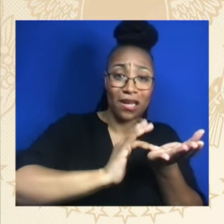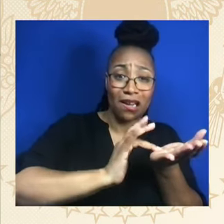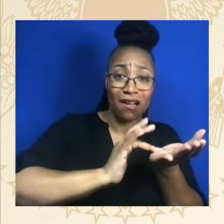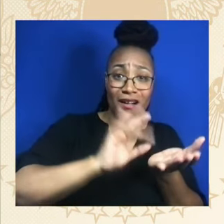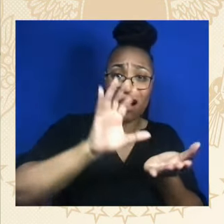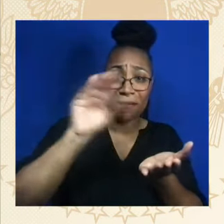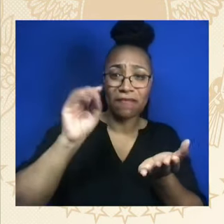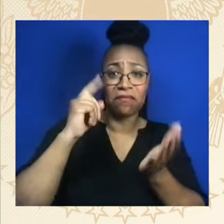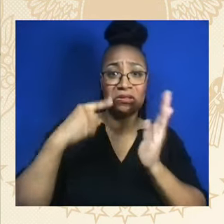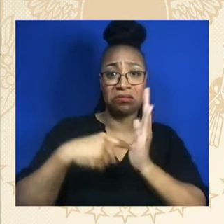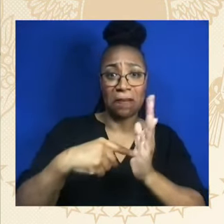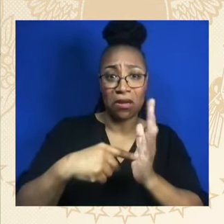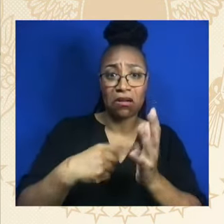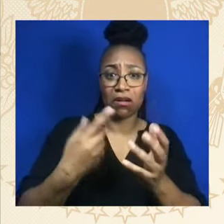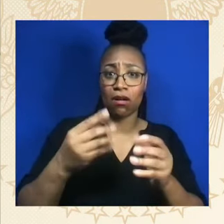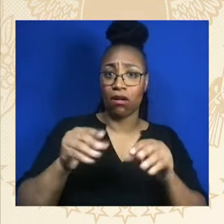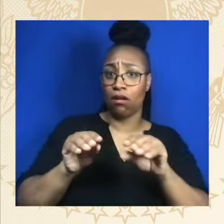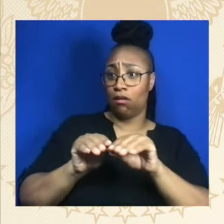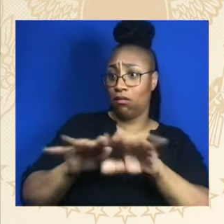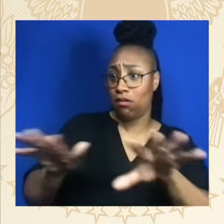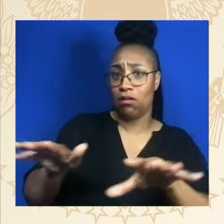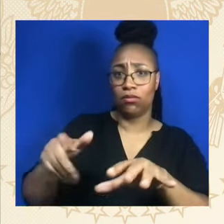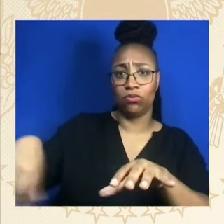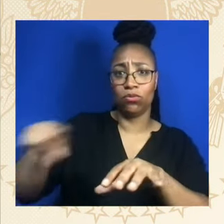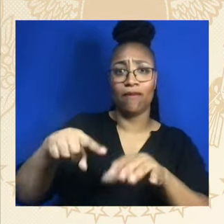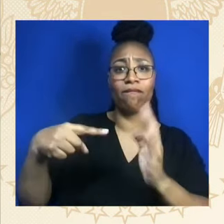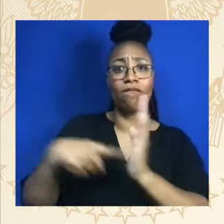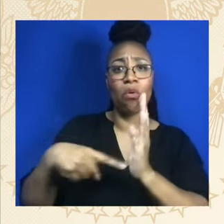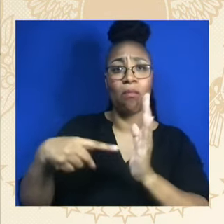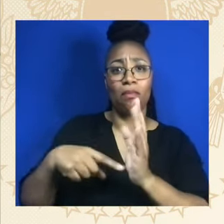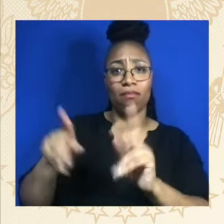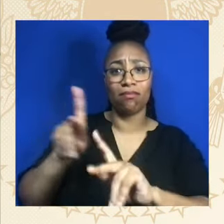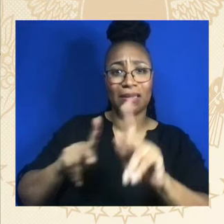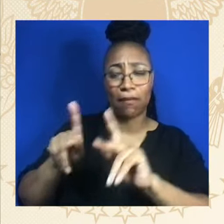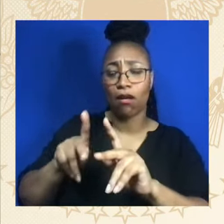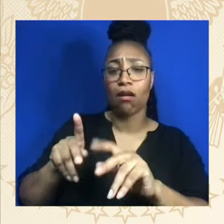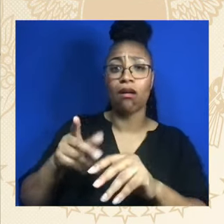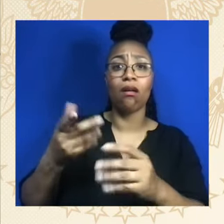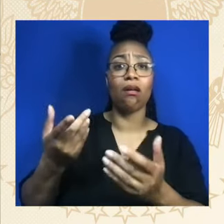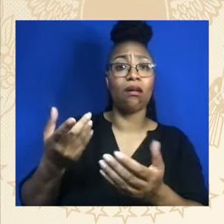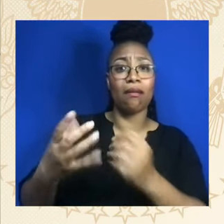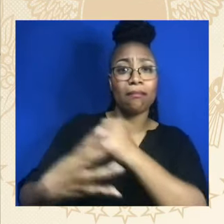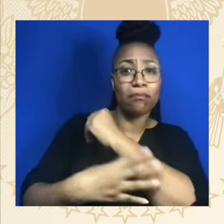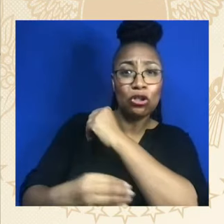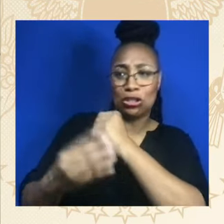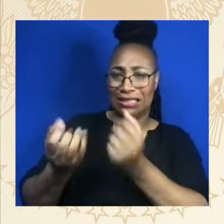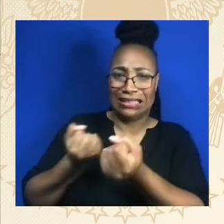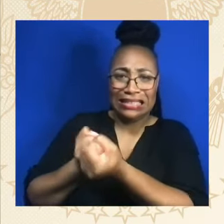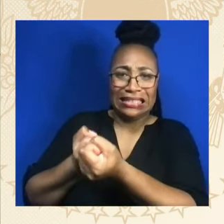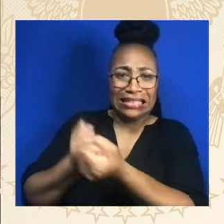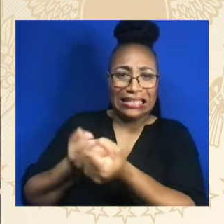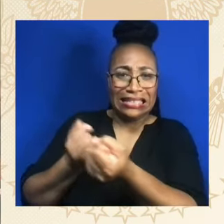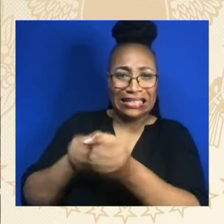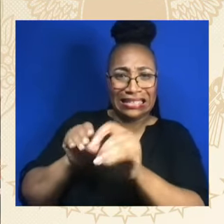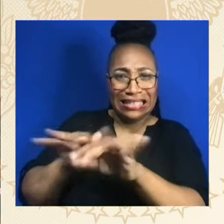We've created over 12 million jobs — the strongest job growth of any presidency in the first two years of our history.